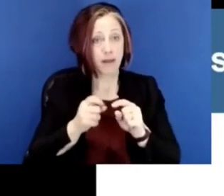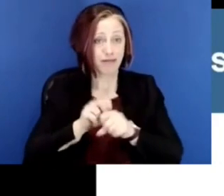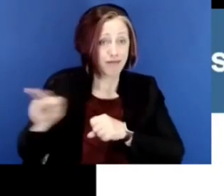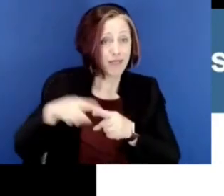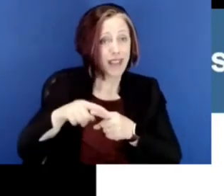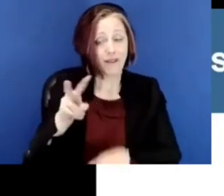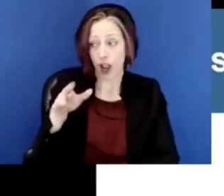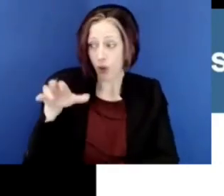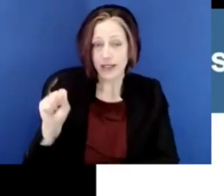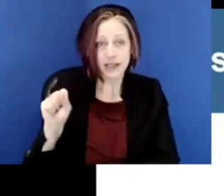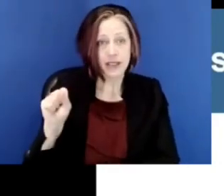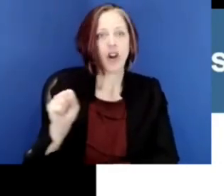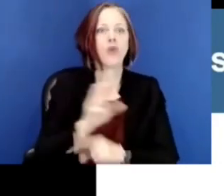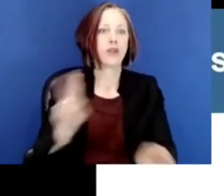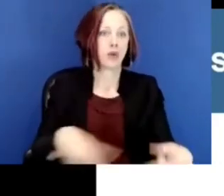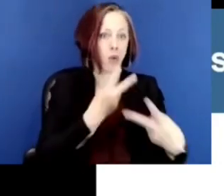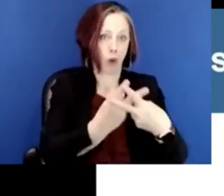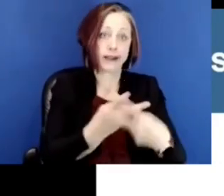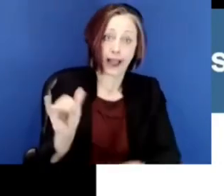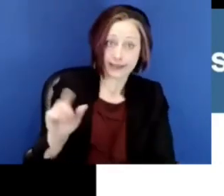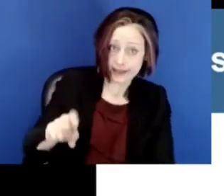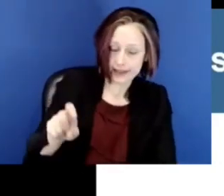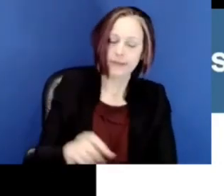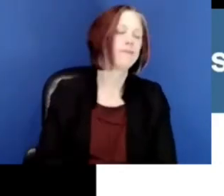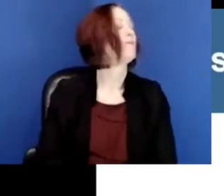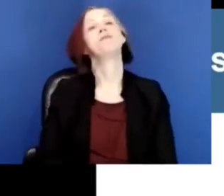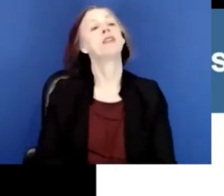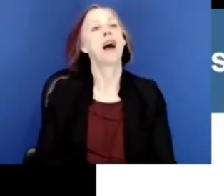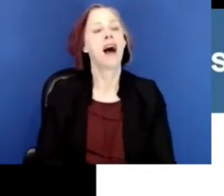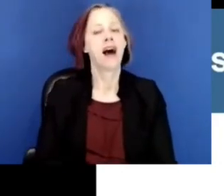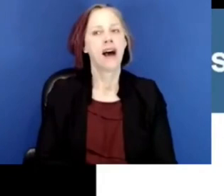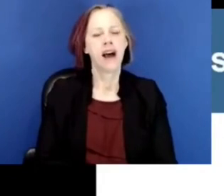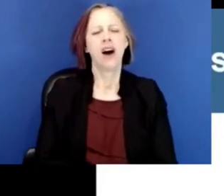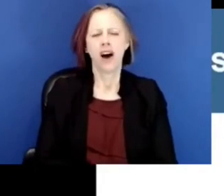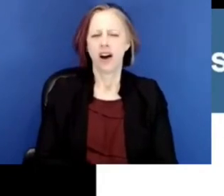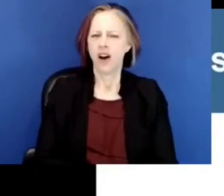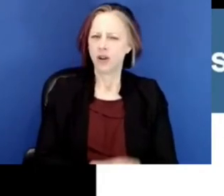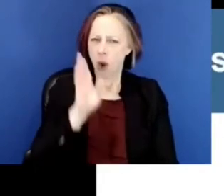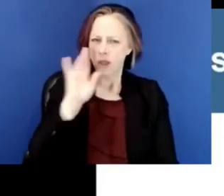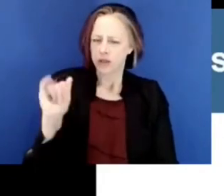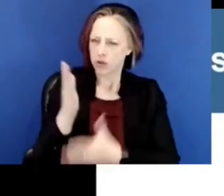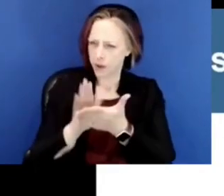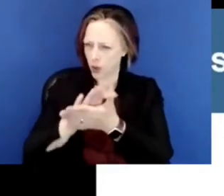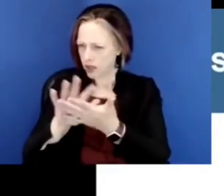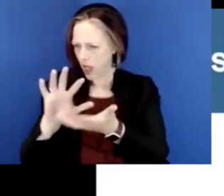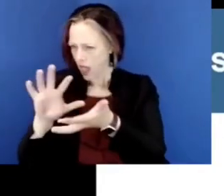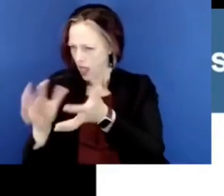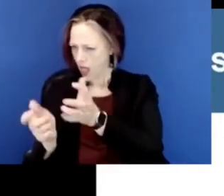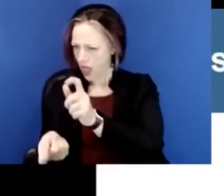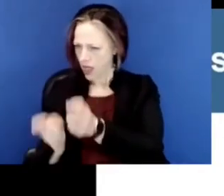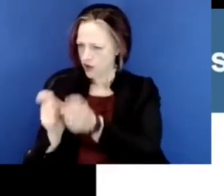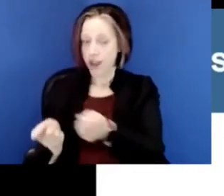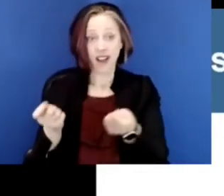transmitting the virus or ready to quarantine if needed, but also we know from schools that have already redesigned